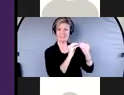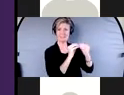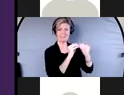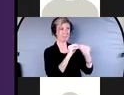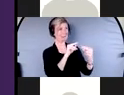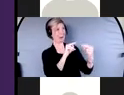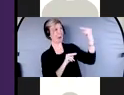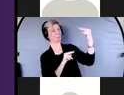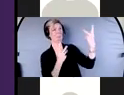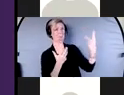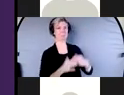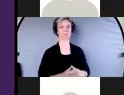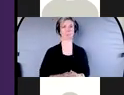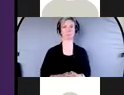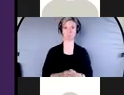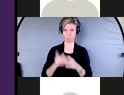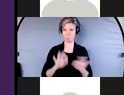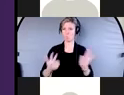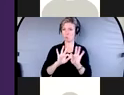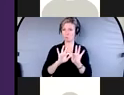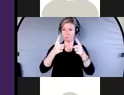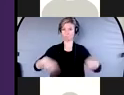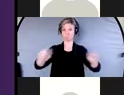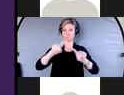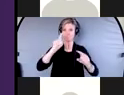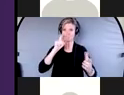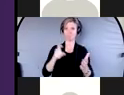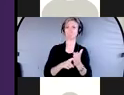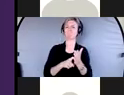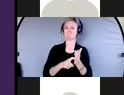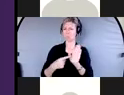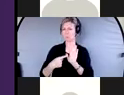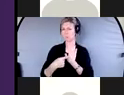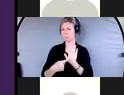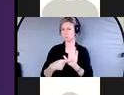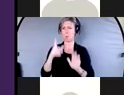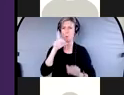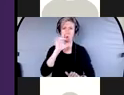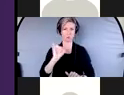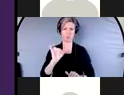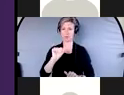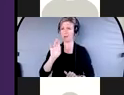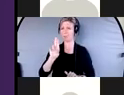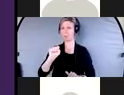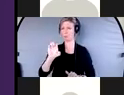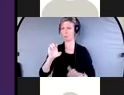So it's important to know what the signs are. How do we recognize the warning signs to take action when we see certain